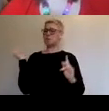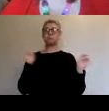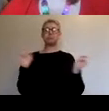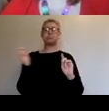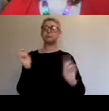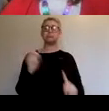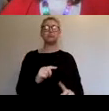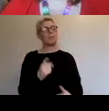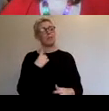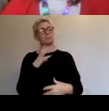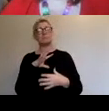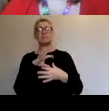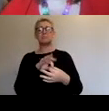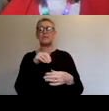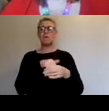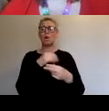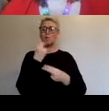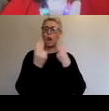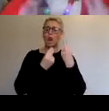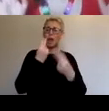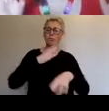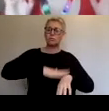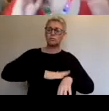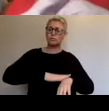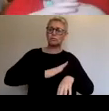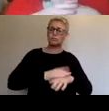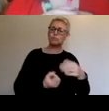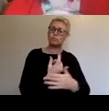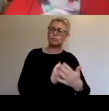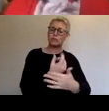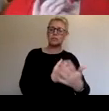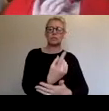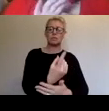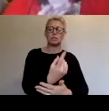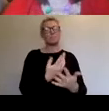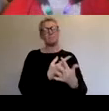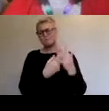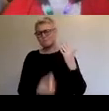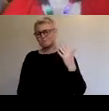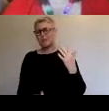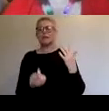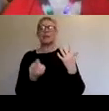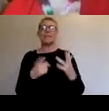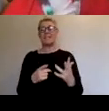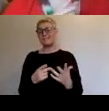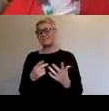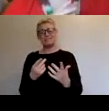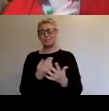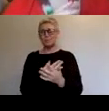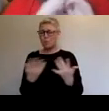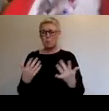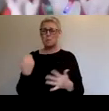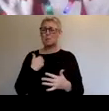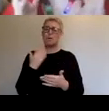session. The Slung Low team, aside from the extraordinary work they've been doing with running an emergency food parcel service and deliveries